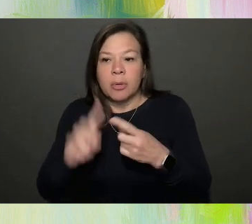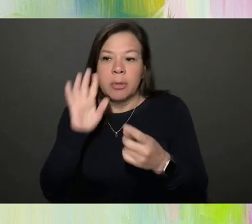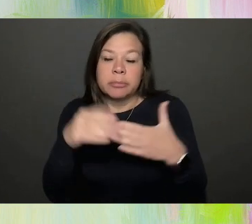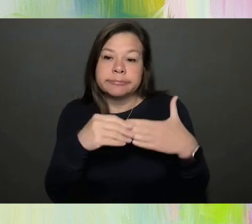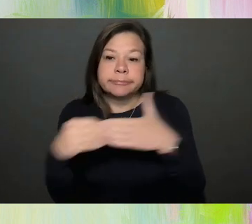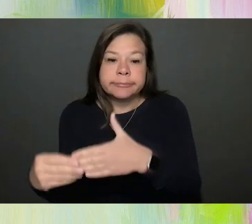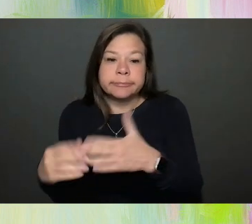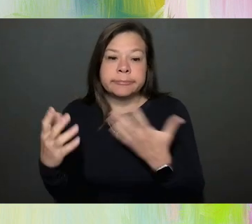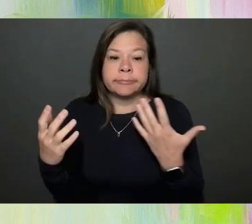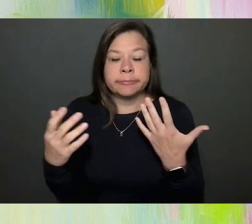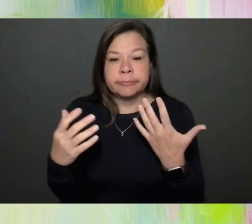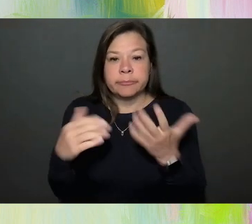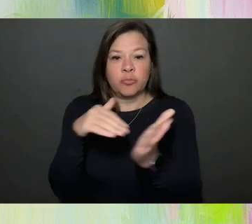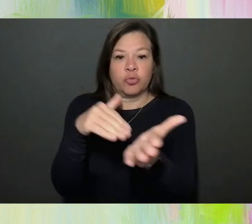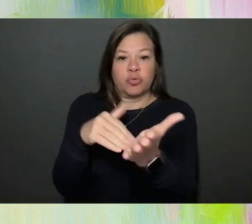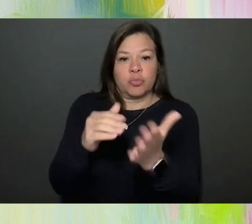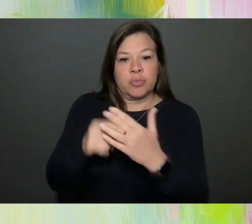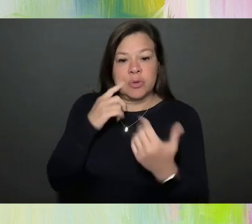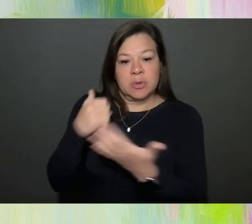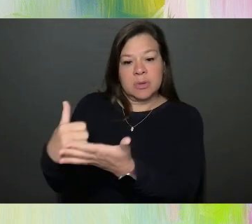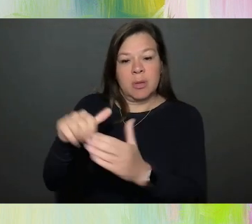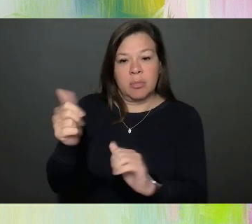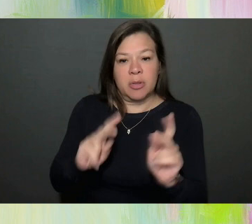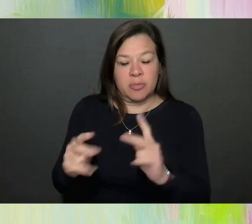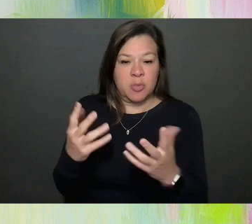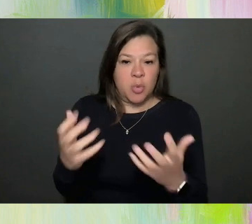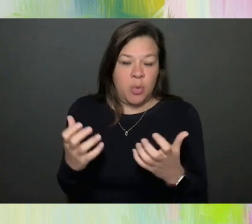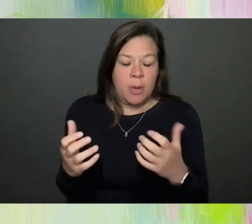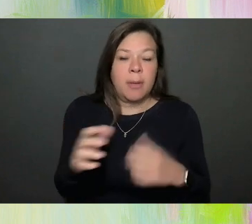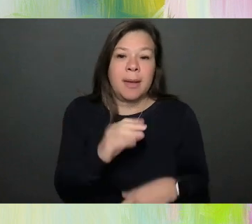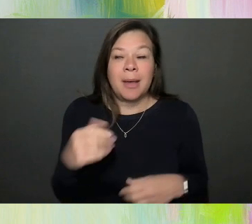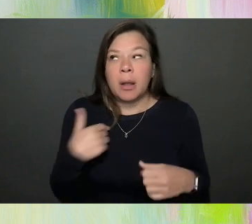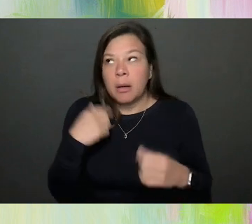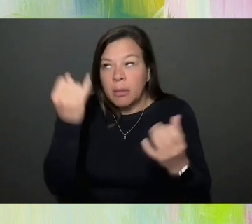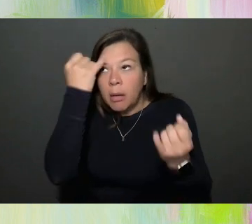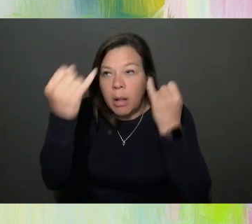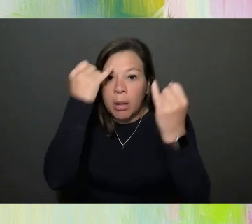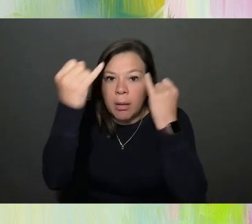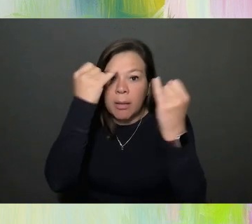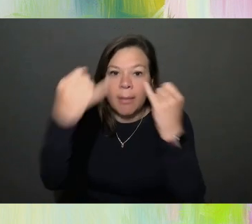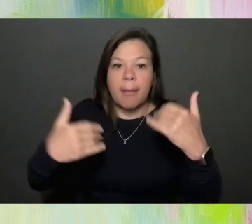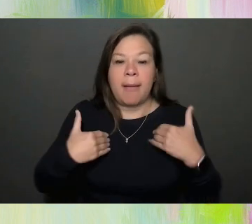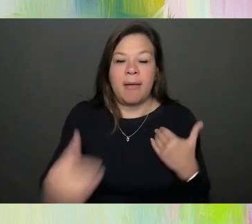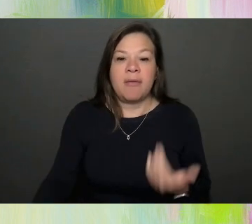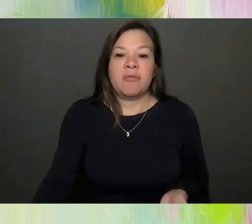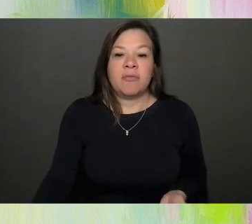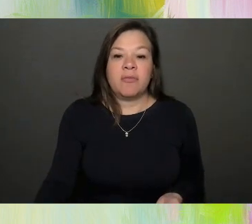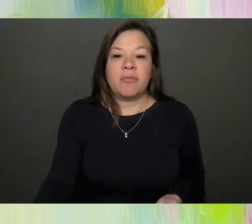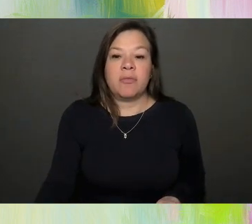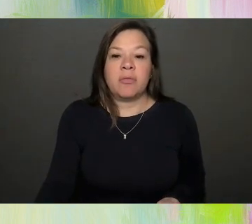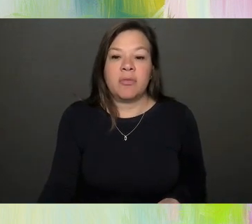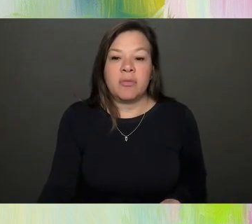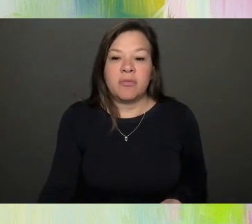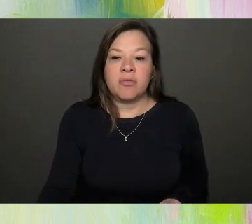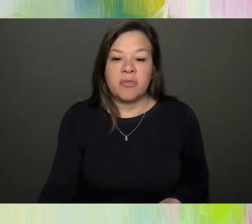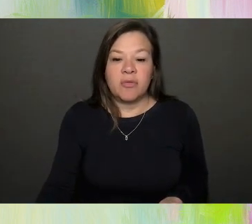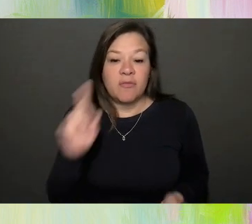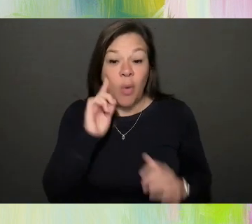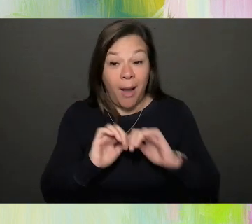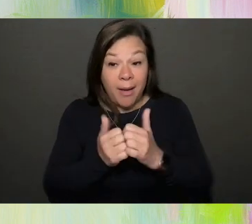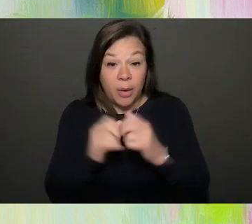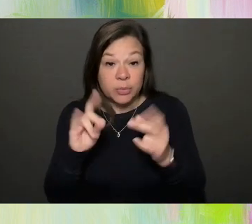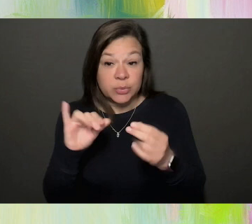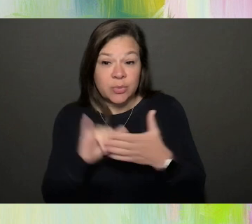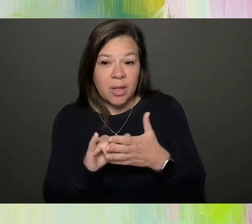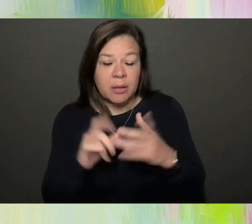doctors because they want to help other people and they have all this ideals about how they can do that. It was like a,